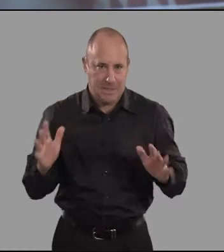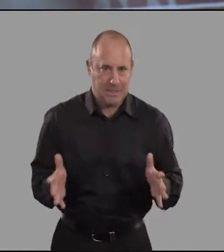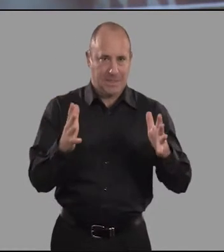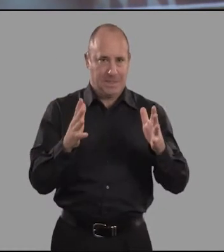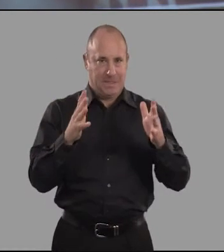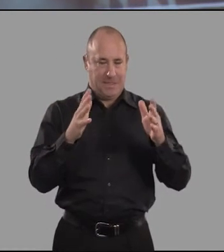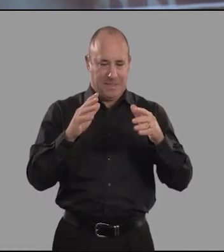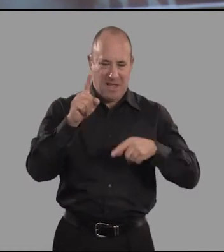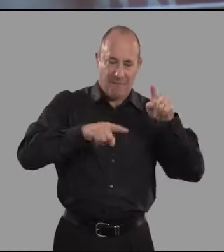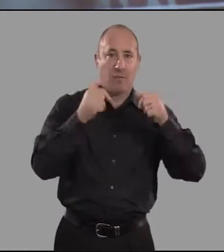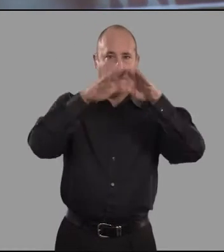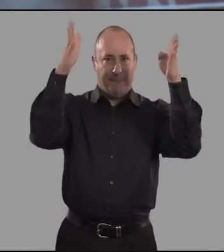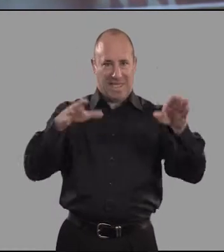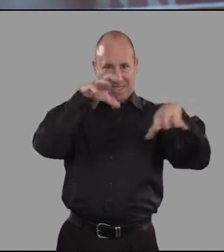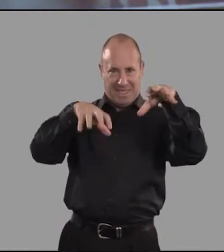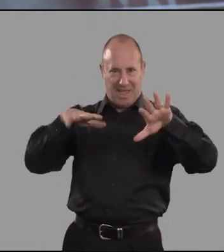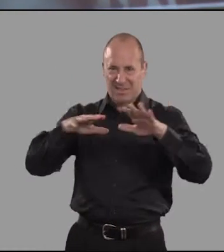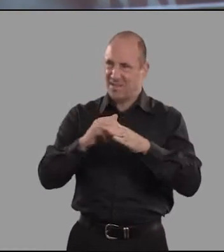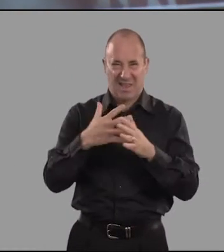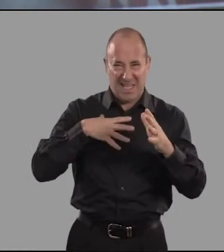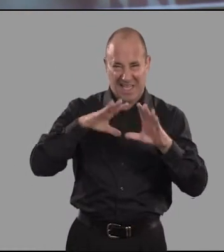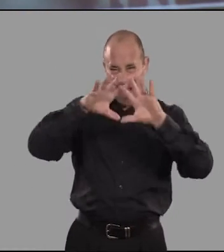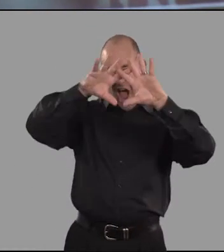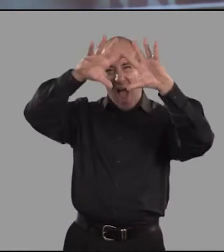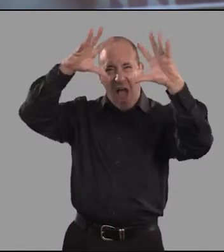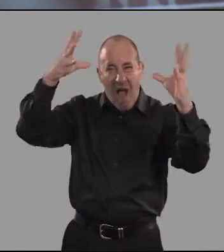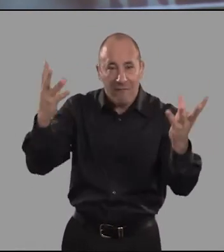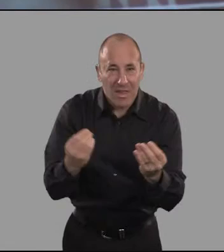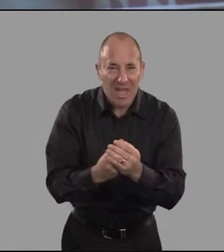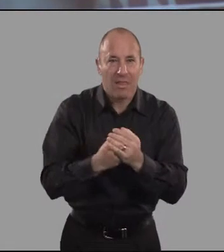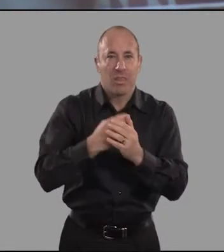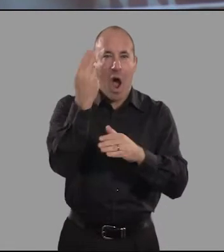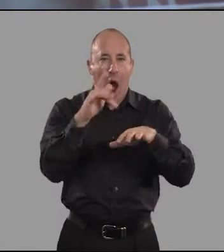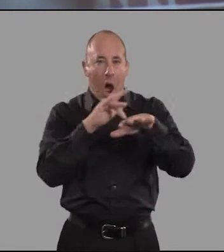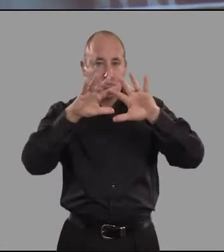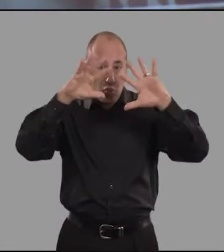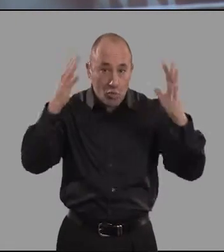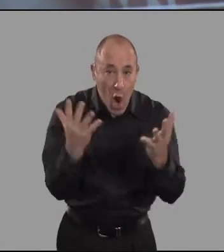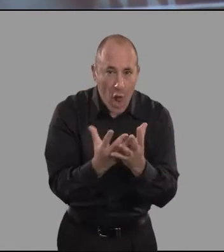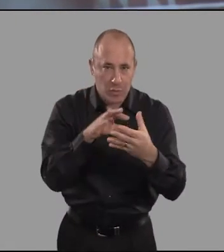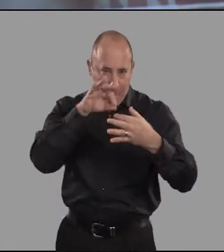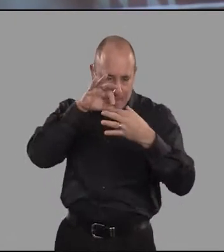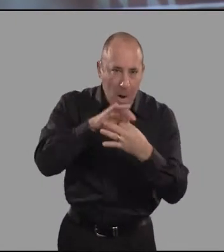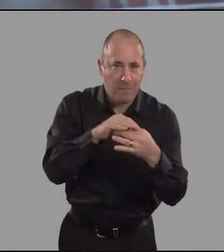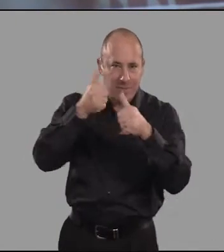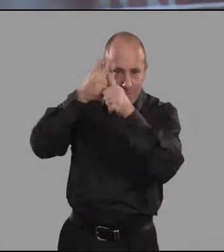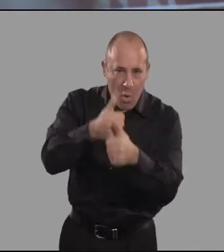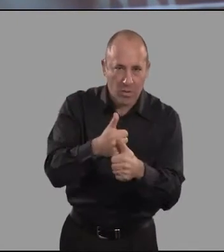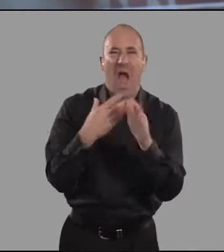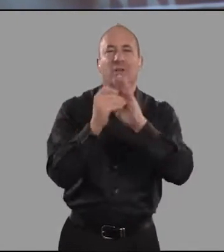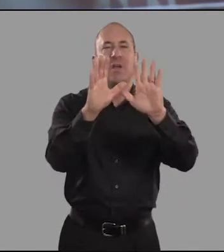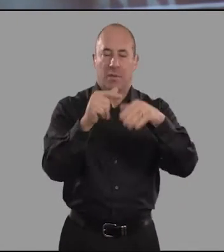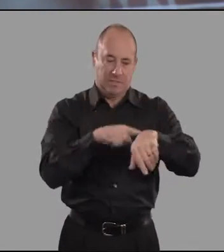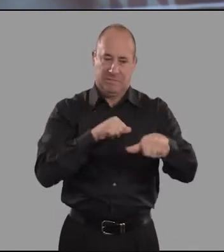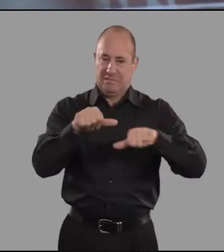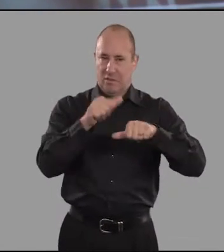Council artists' buildings to engage with diversity. It requires the whole ecology of our industry to engage, to support. I want to give you an